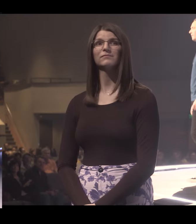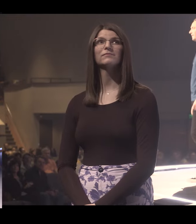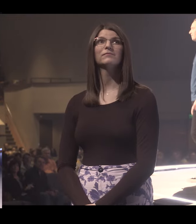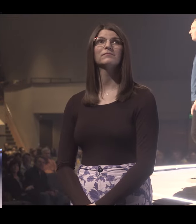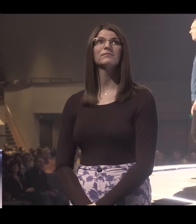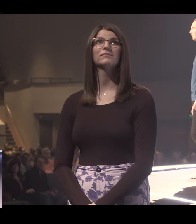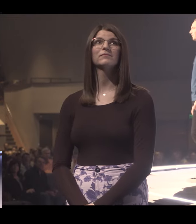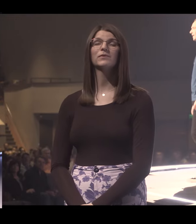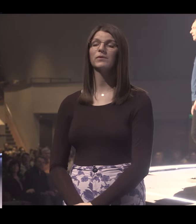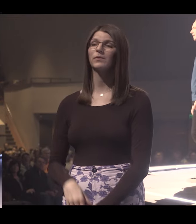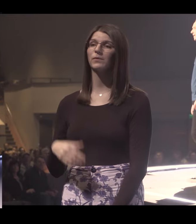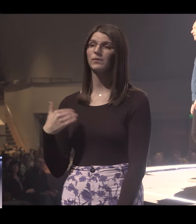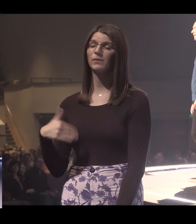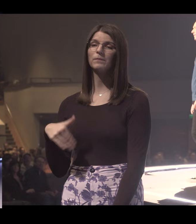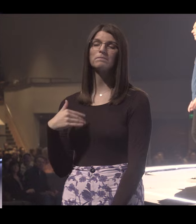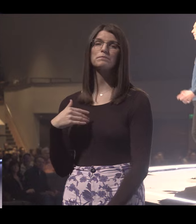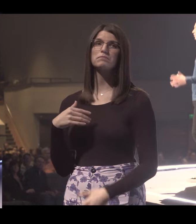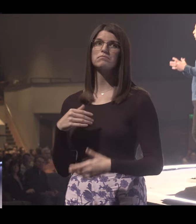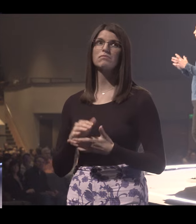I love that woman.